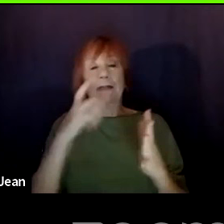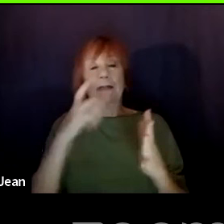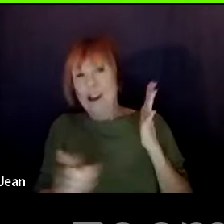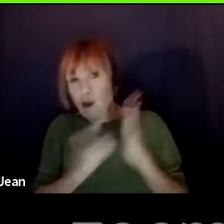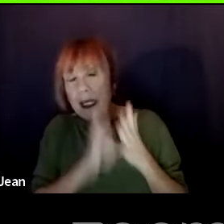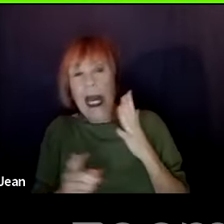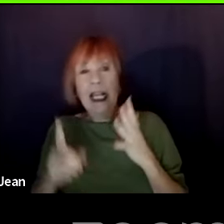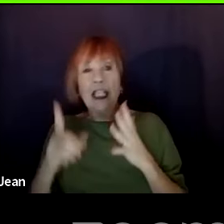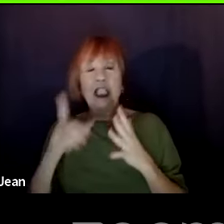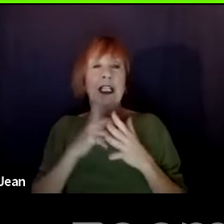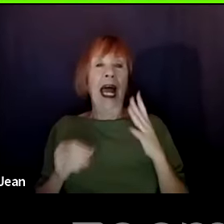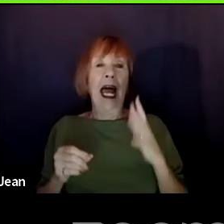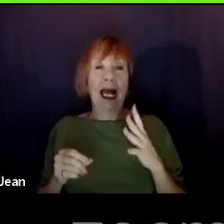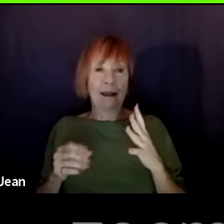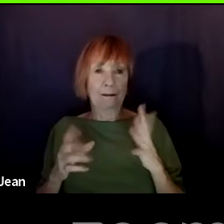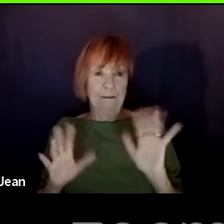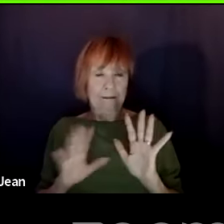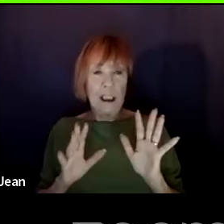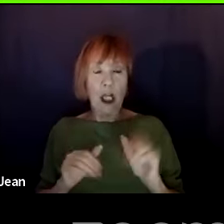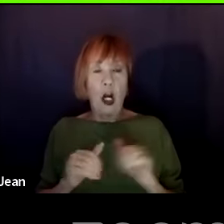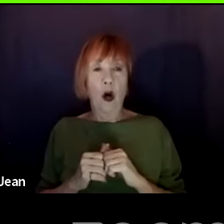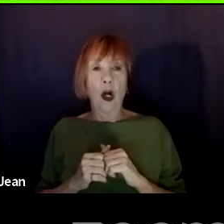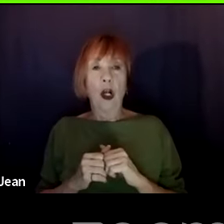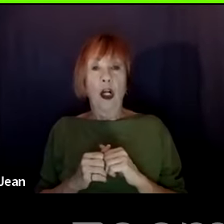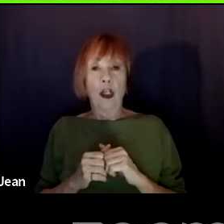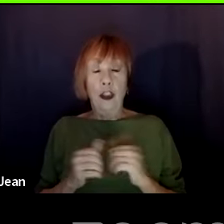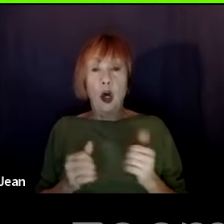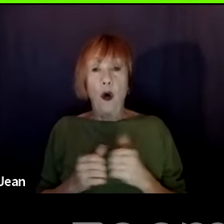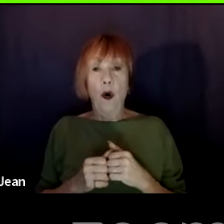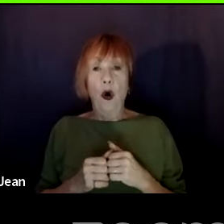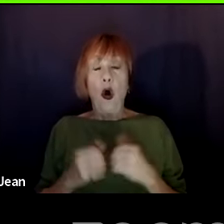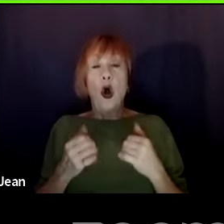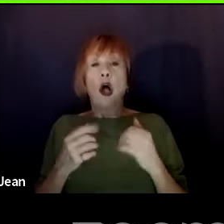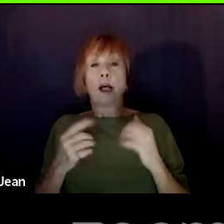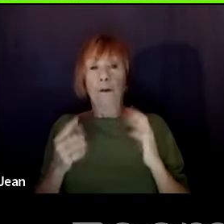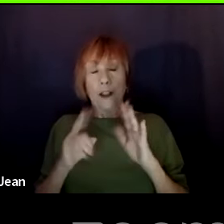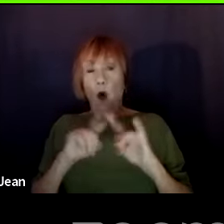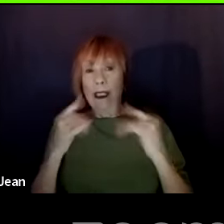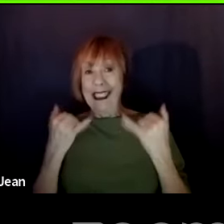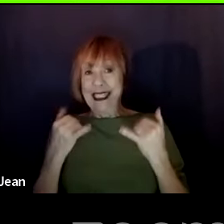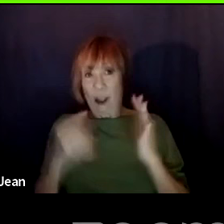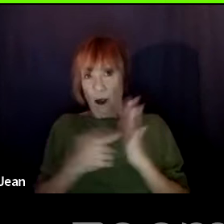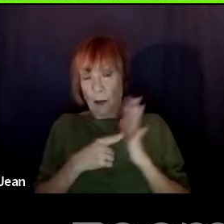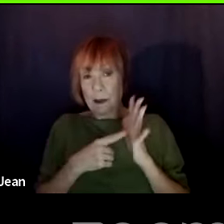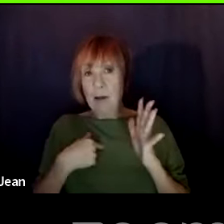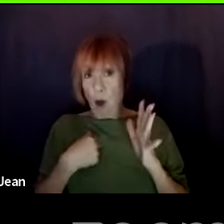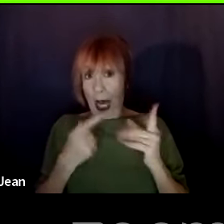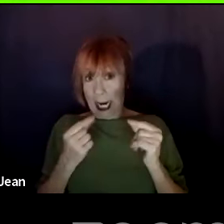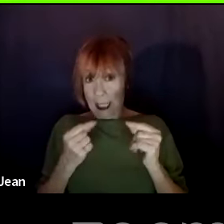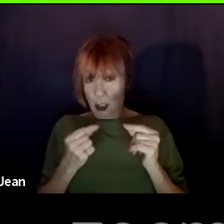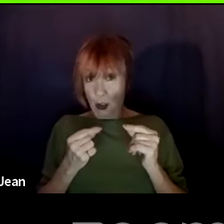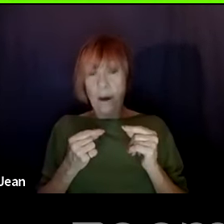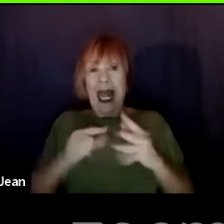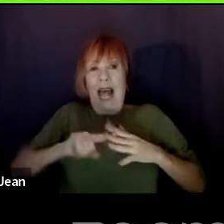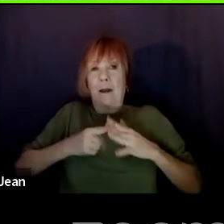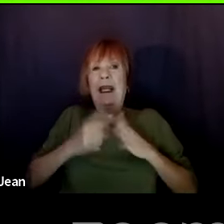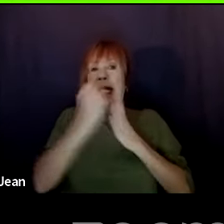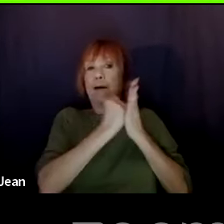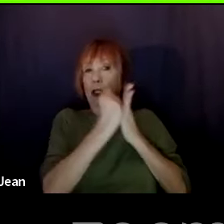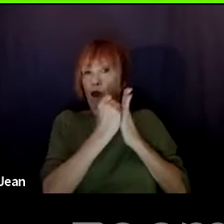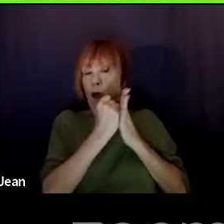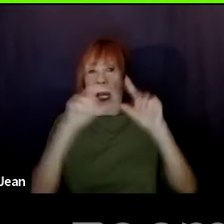what I like to do now. And I don't know if this is industry standard or not, but I'll just put a note at the beginning of the script that will basically say,